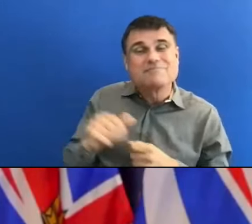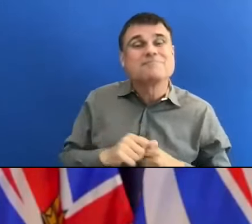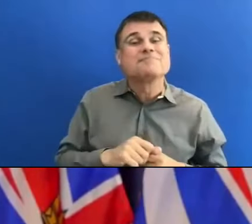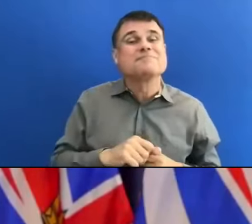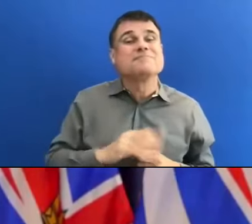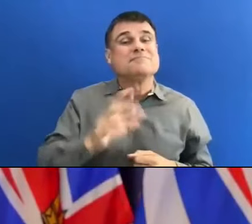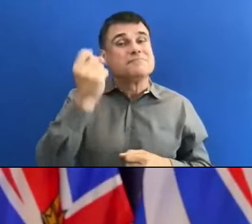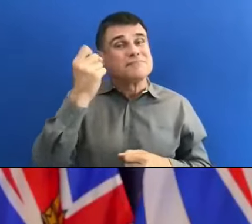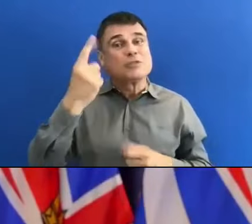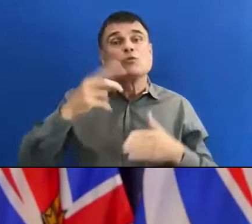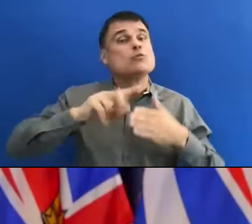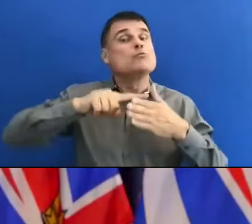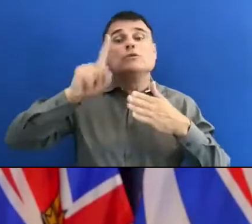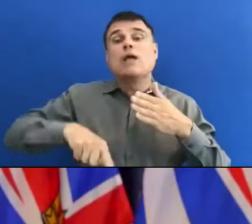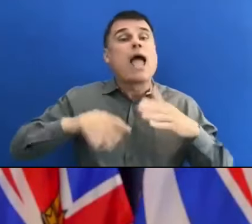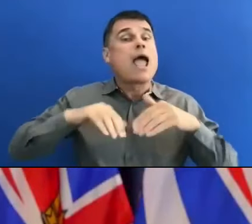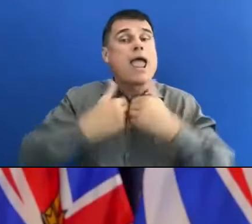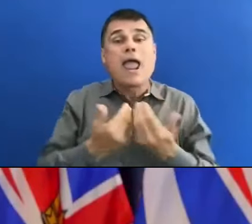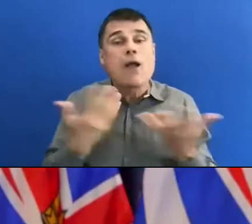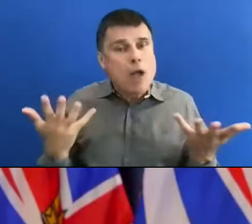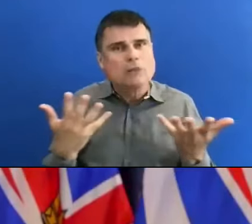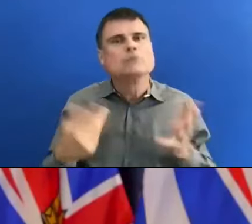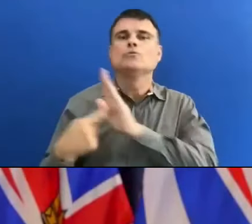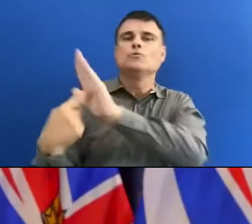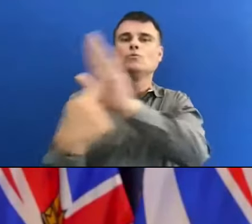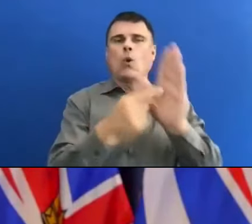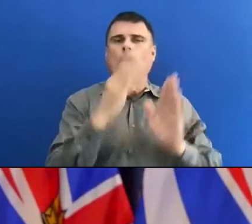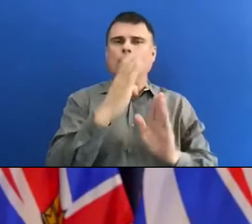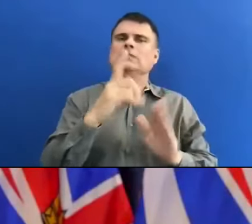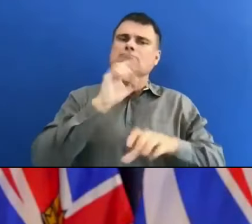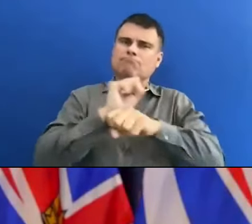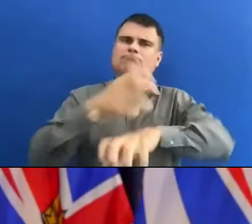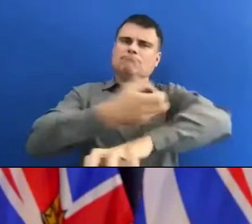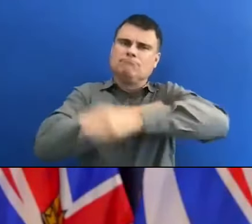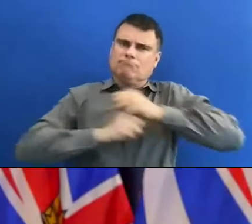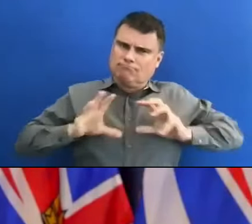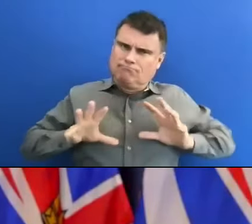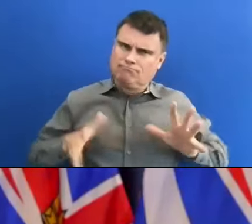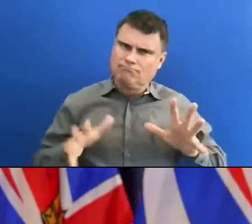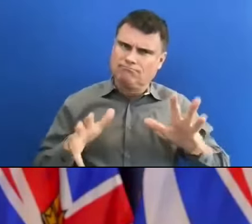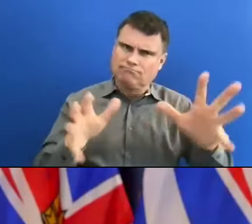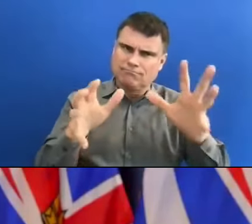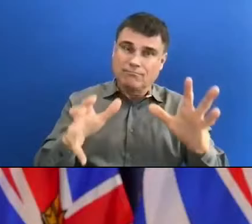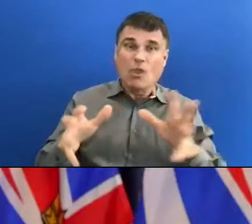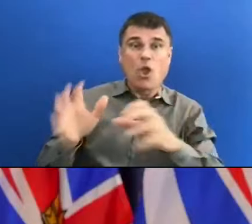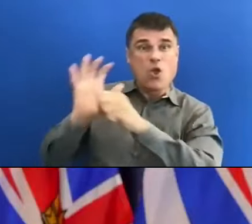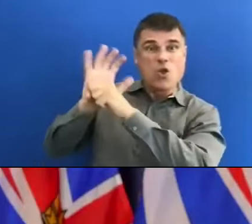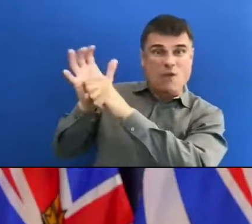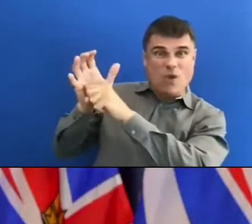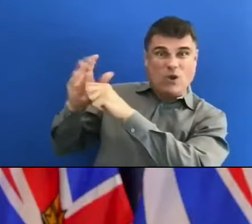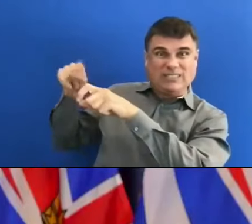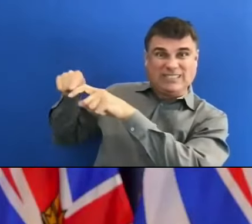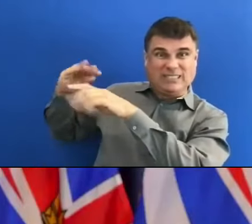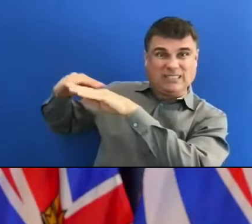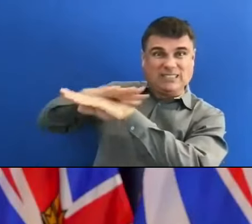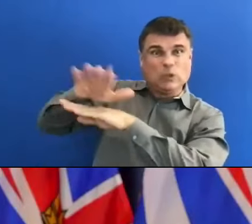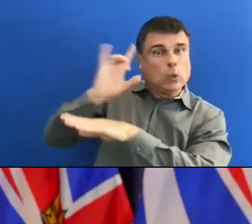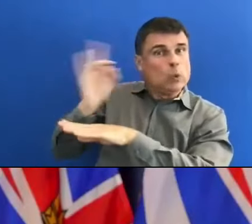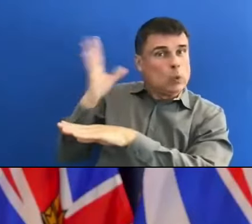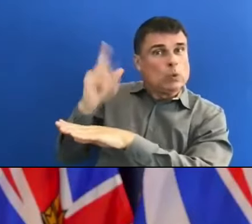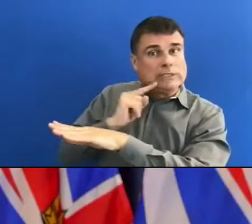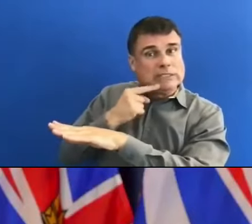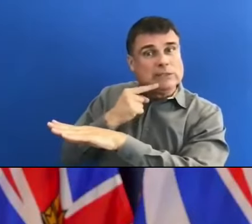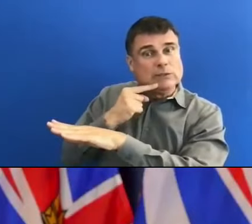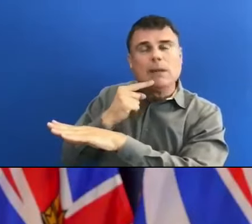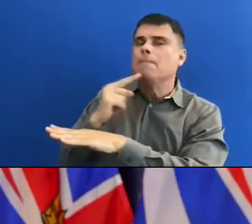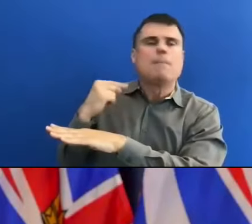that all of us have made as British Columbians to take a global pandemic as seriously as we should, follow the direction and guidance of public